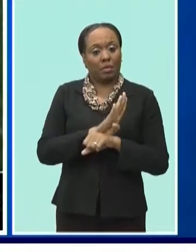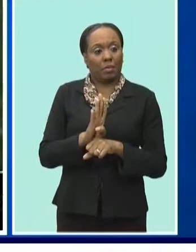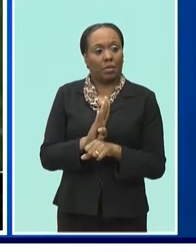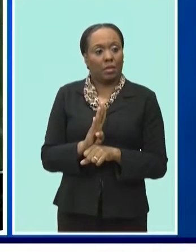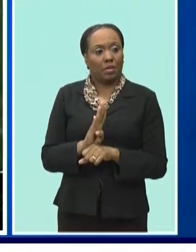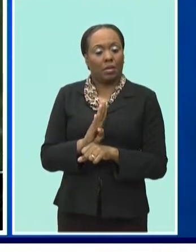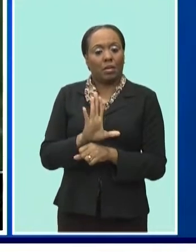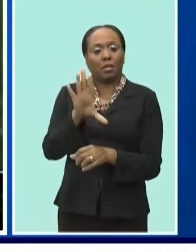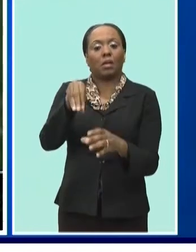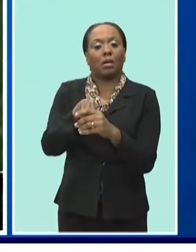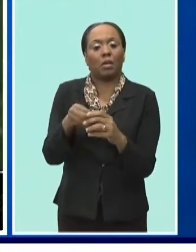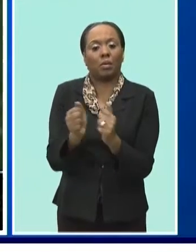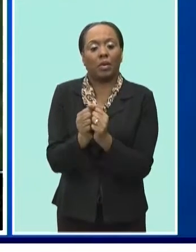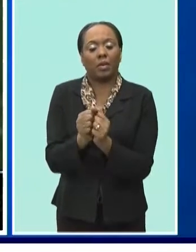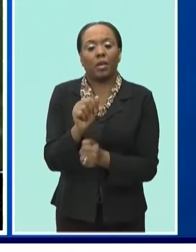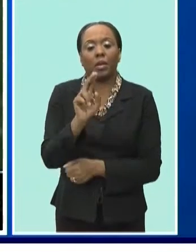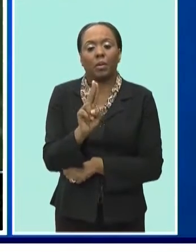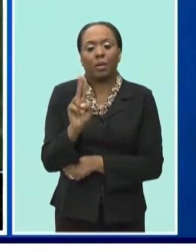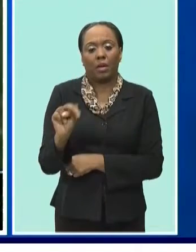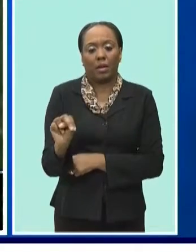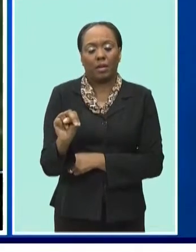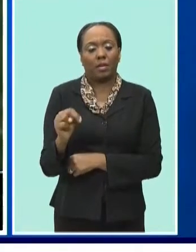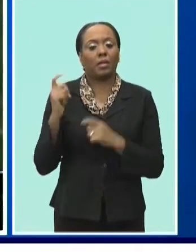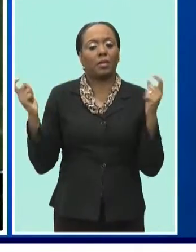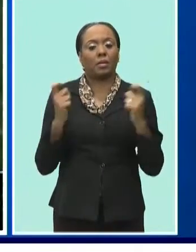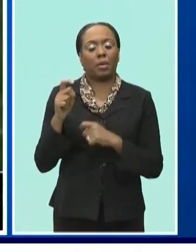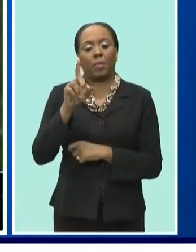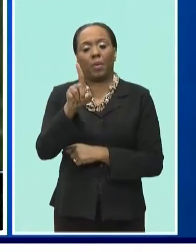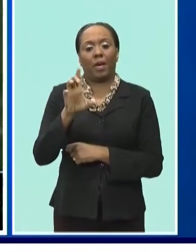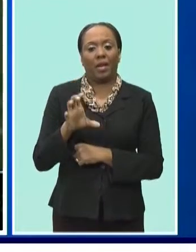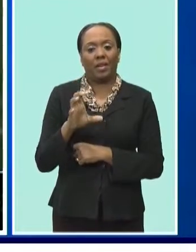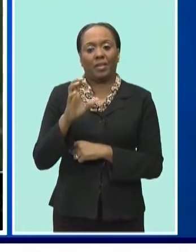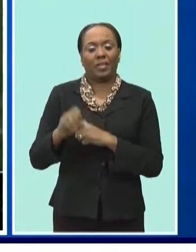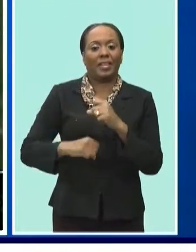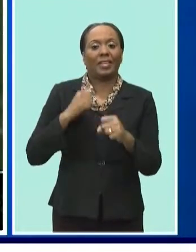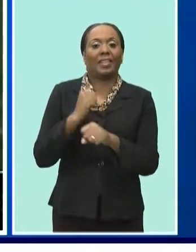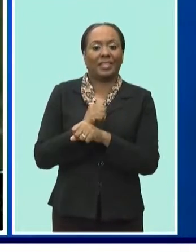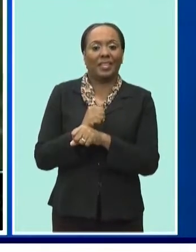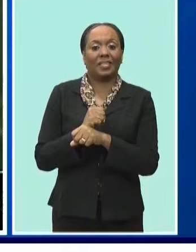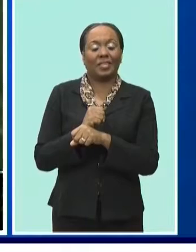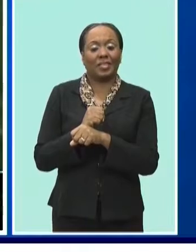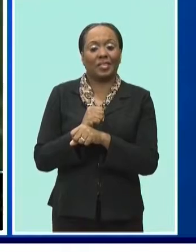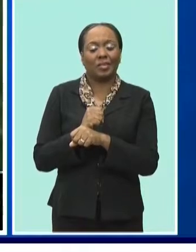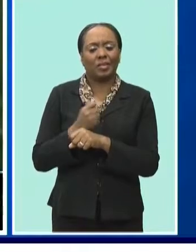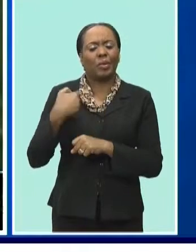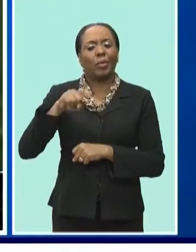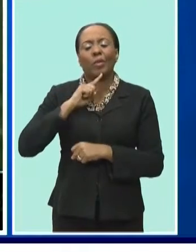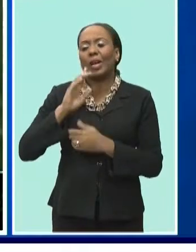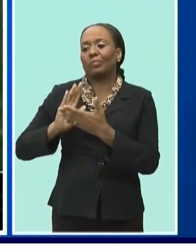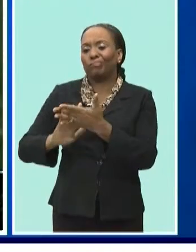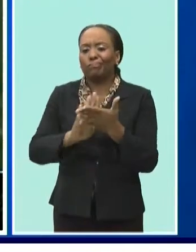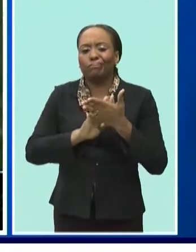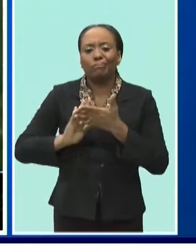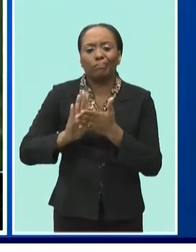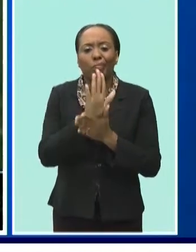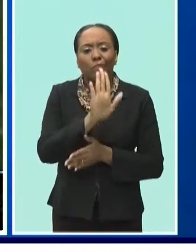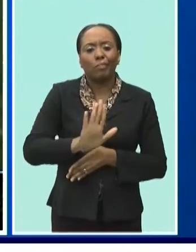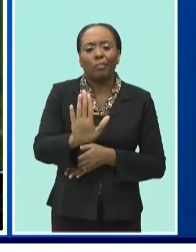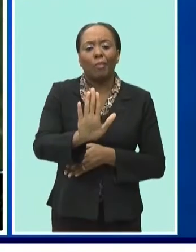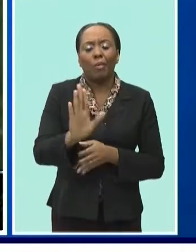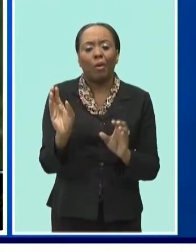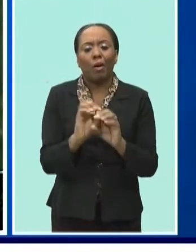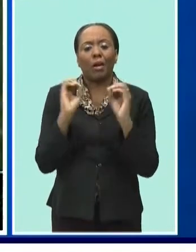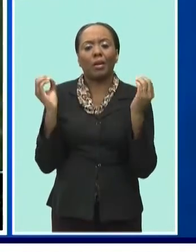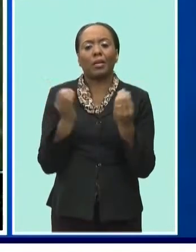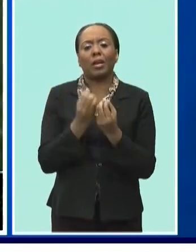in celebrating the centenary of the ILO. We applaud the organization for its